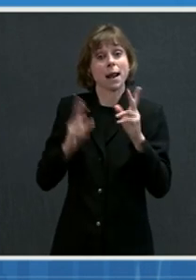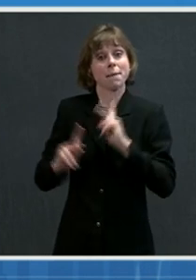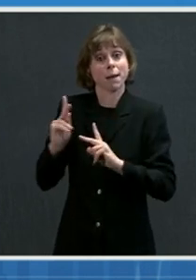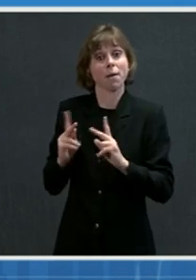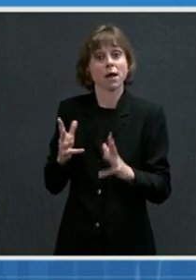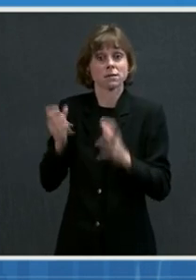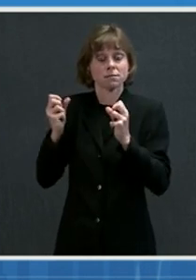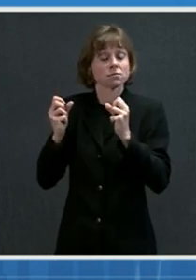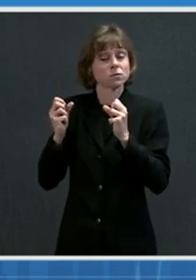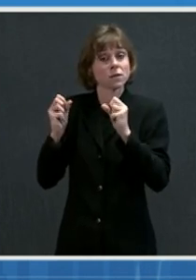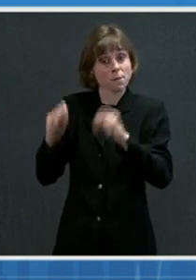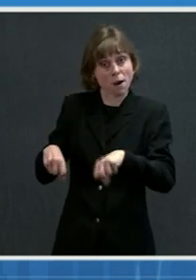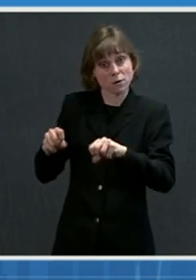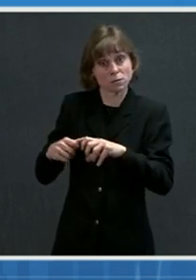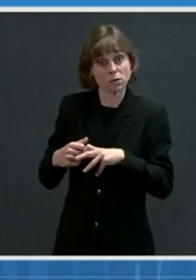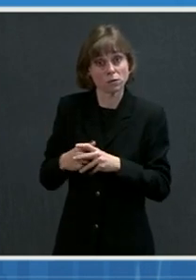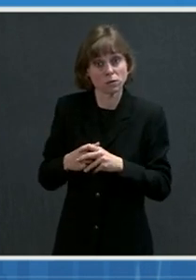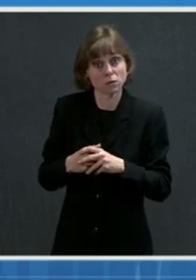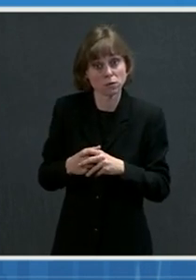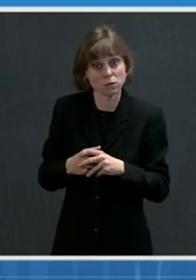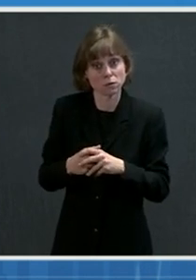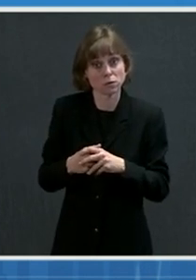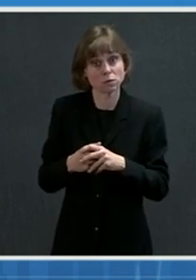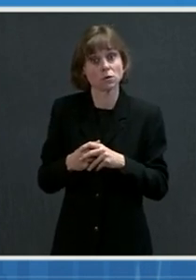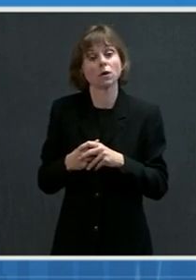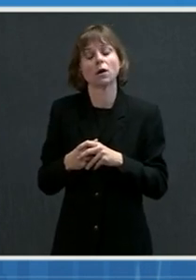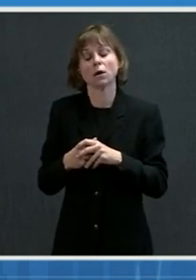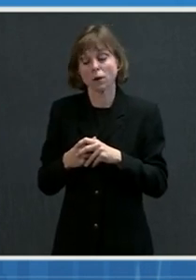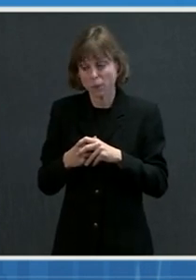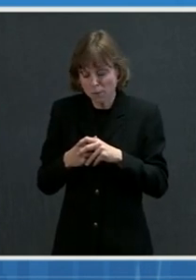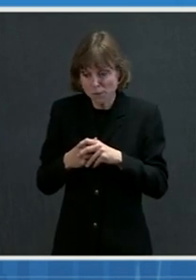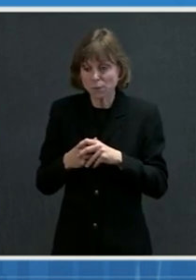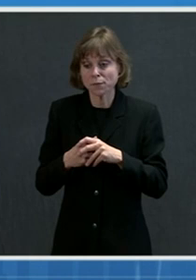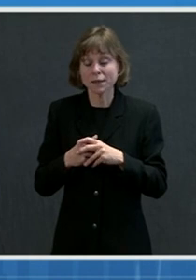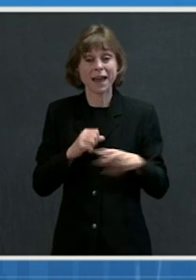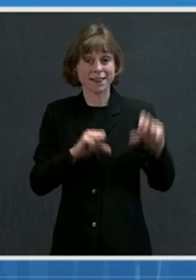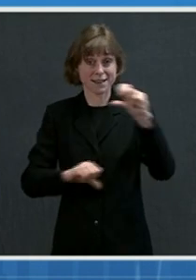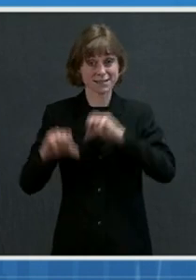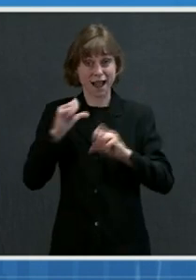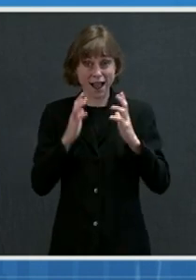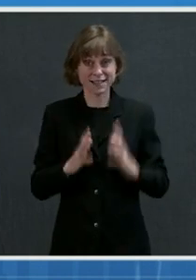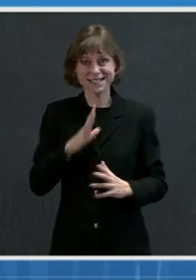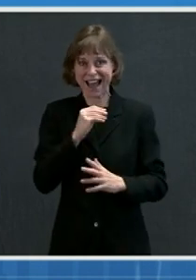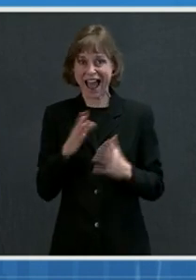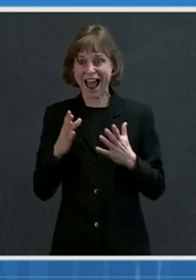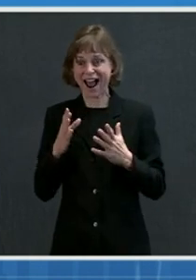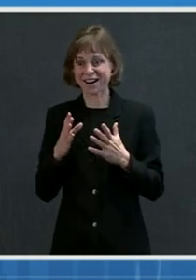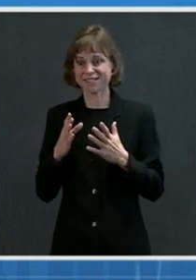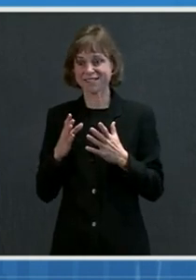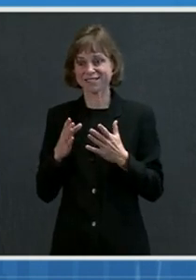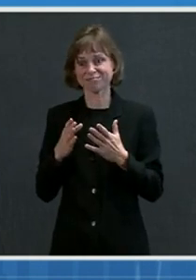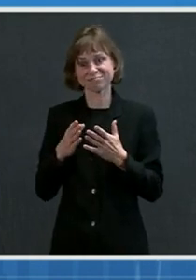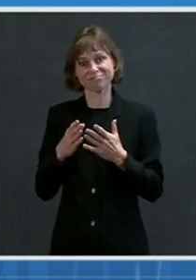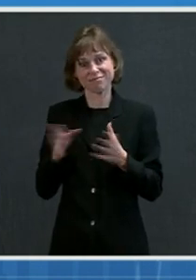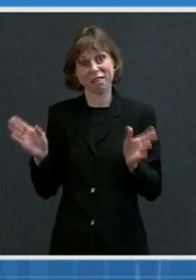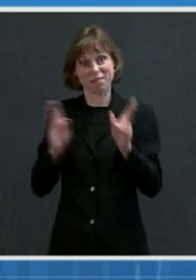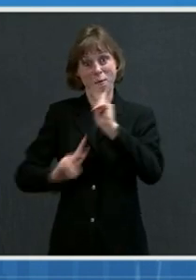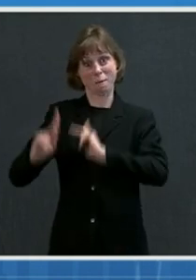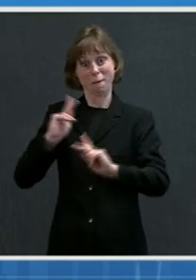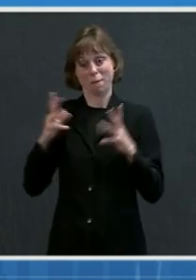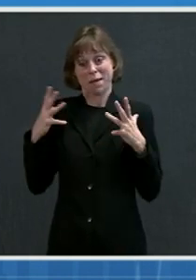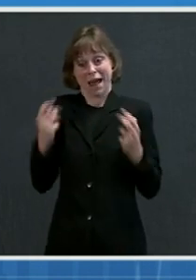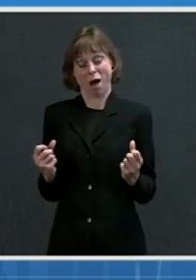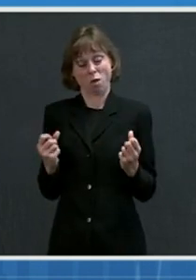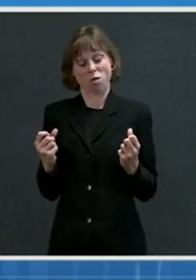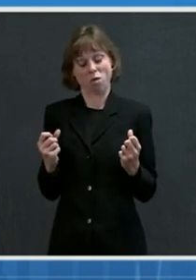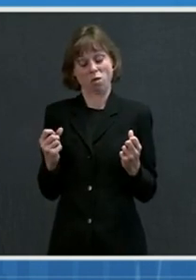possible. You have to get your scientists and your public health officials to take a close look at the match between the antibodies